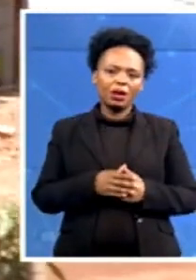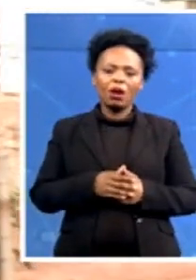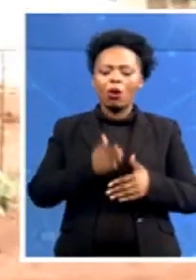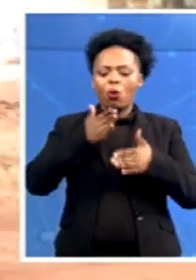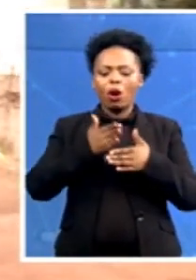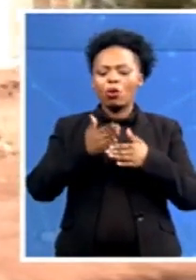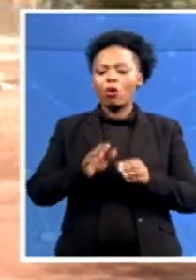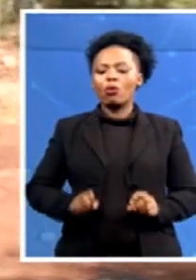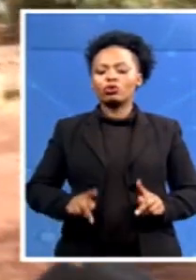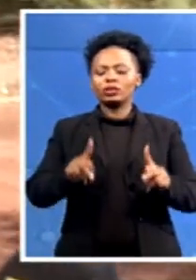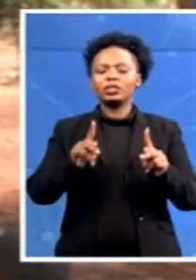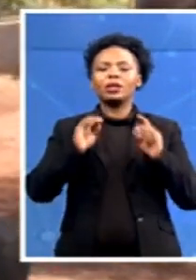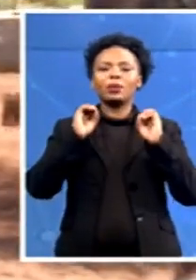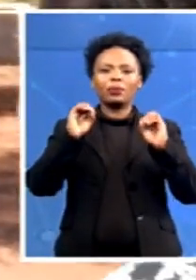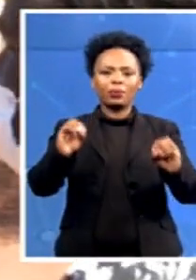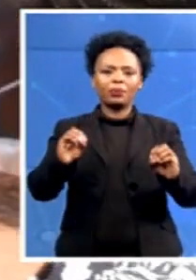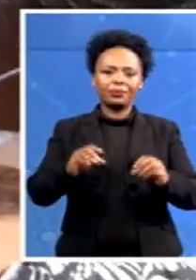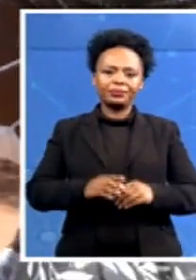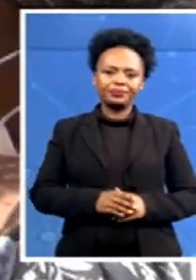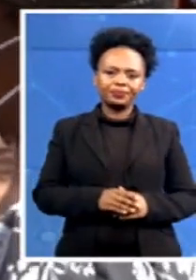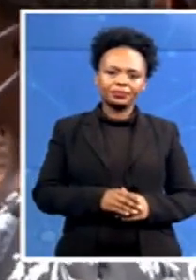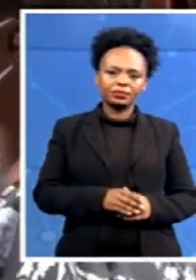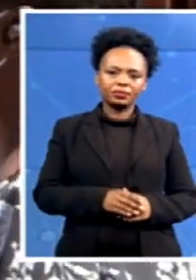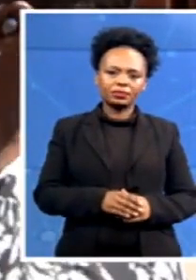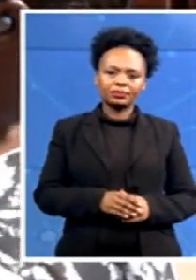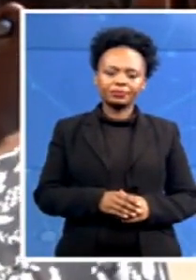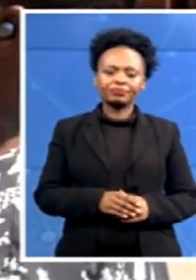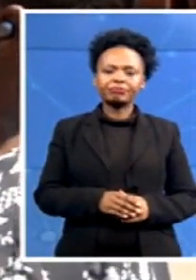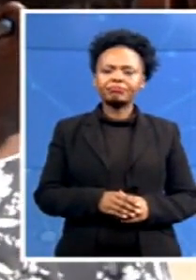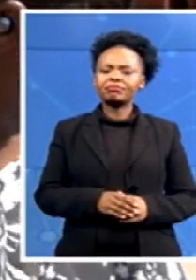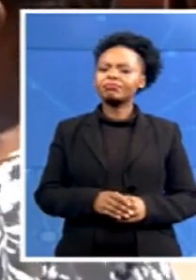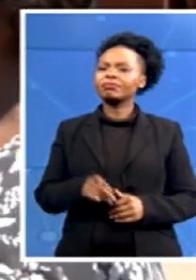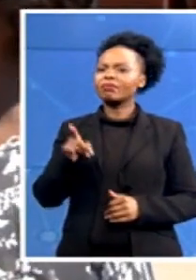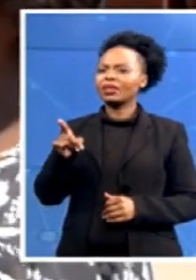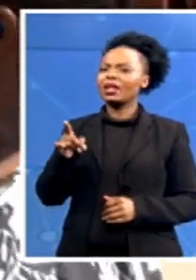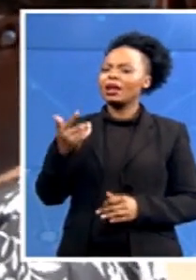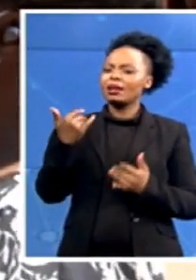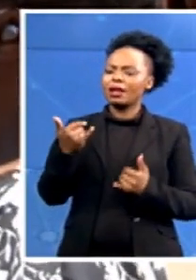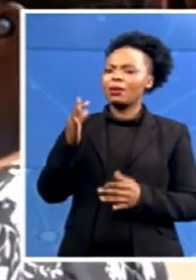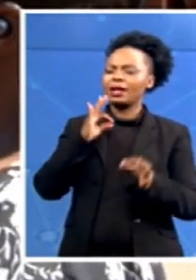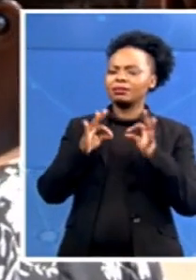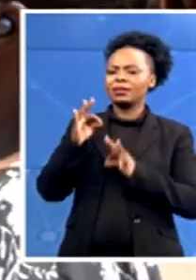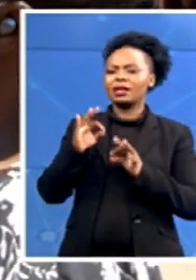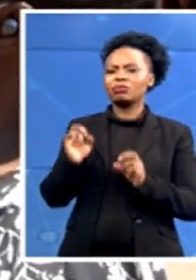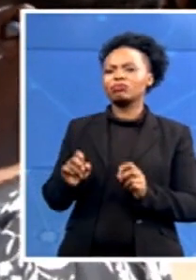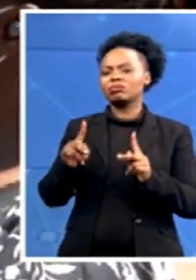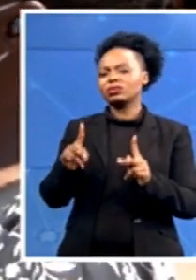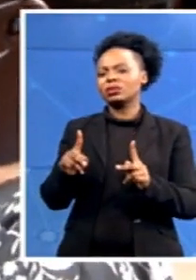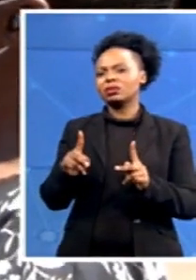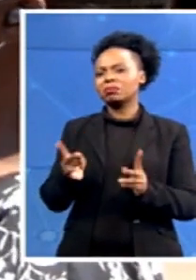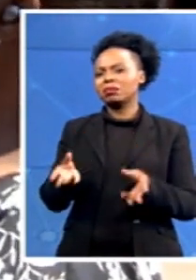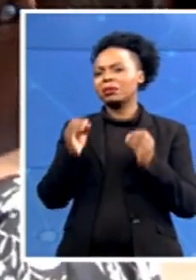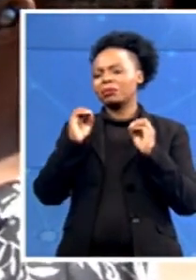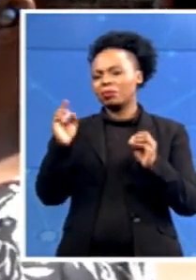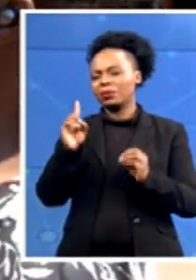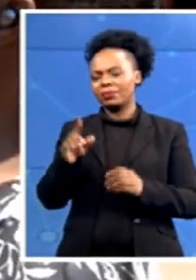telling me about corruption when it comes to employment opportunities. Can you please take us through what is happening here regarding that? Yes, they do corruption.